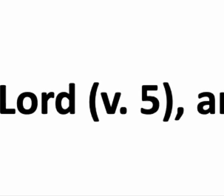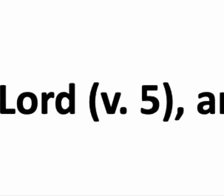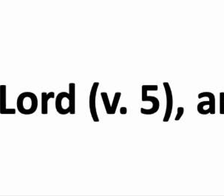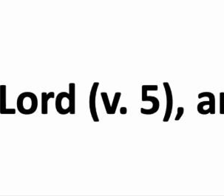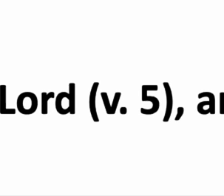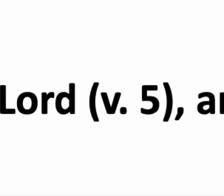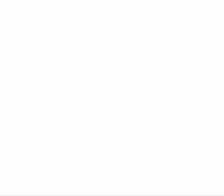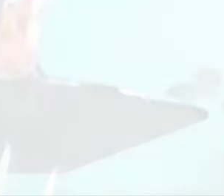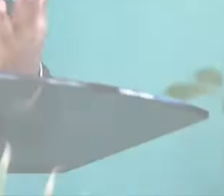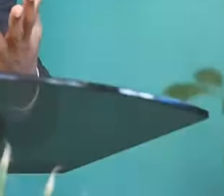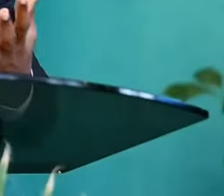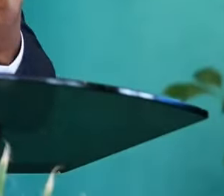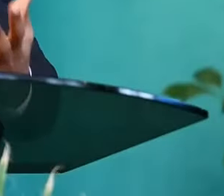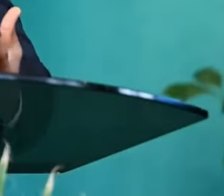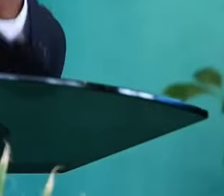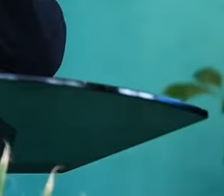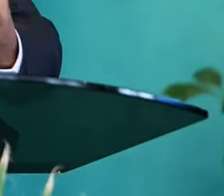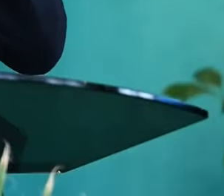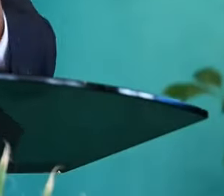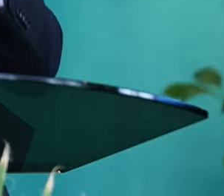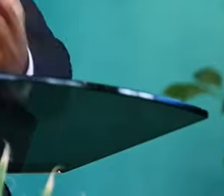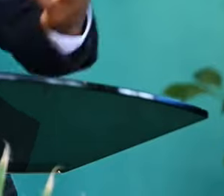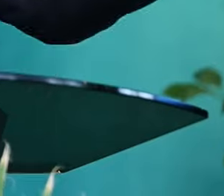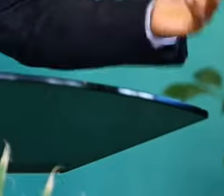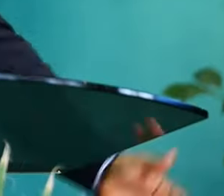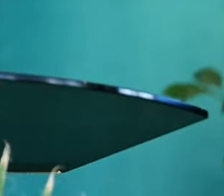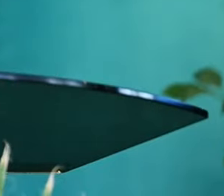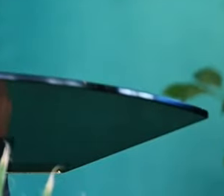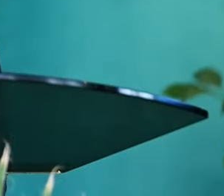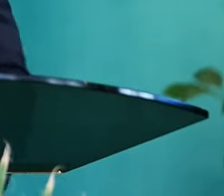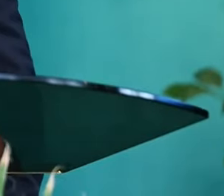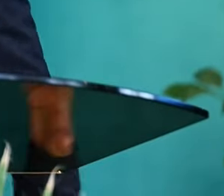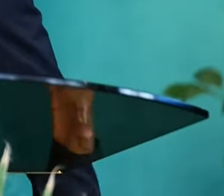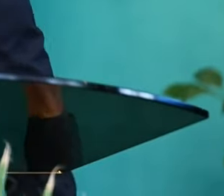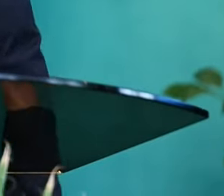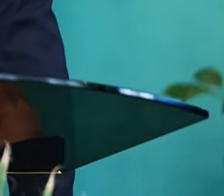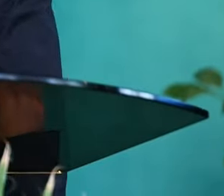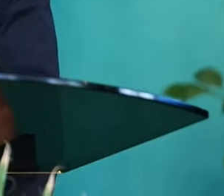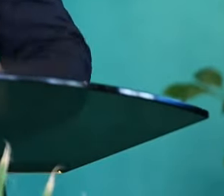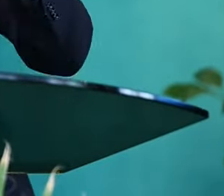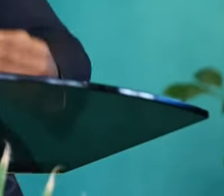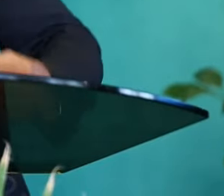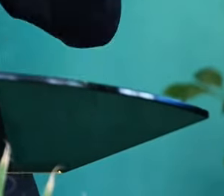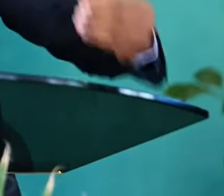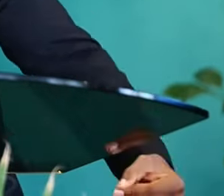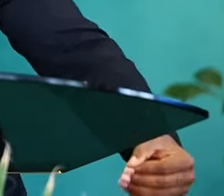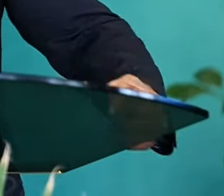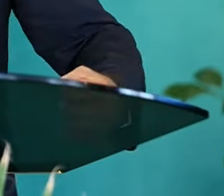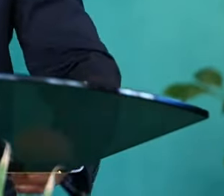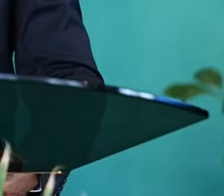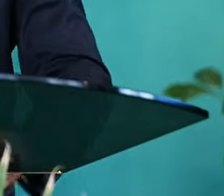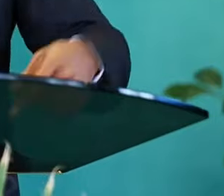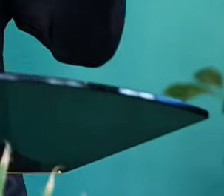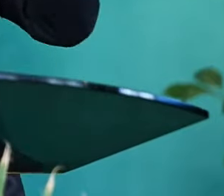Psalm 37. So what is meant by he will inherit the kingdom? What is the result of resting in the